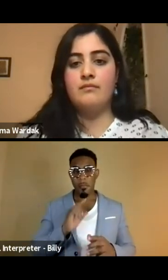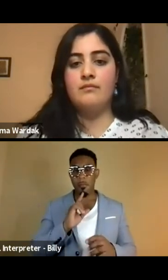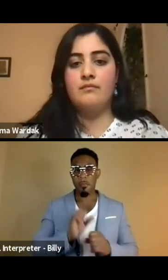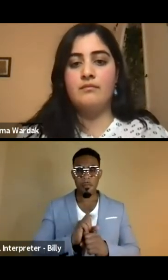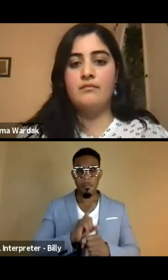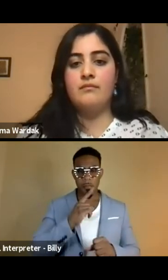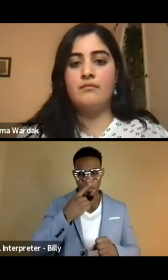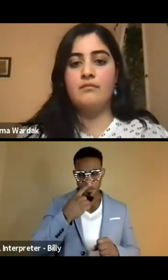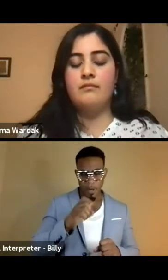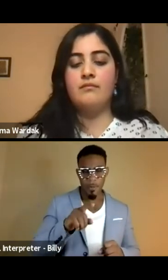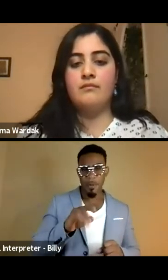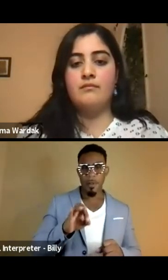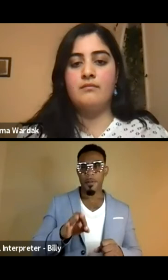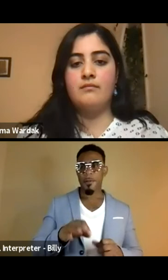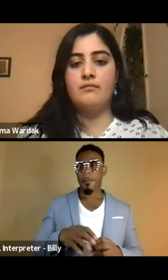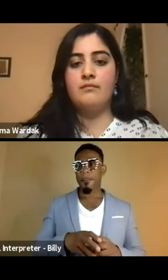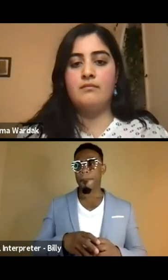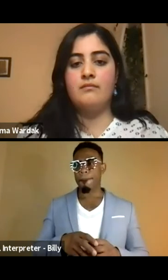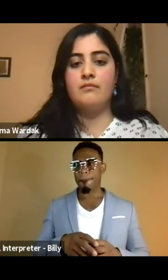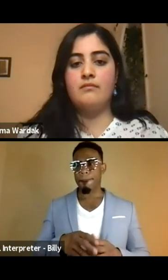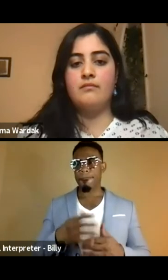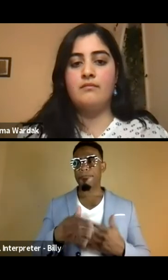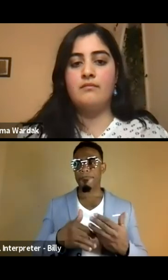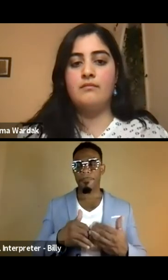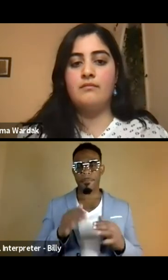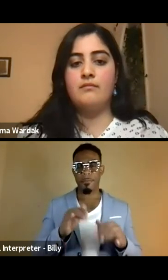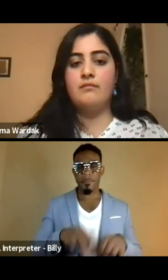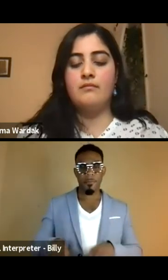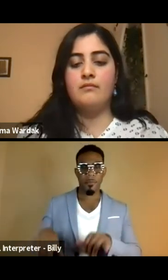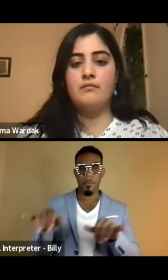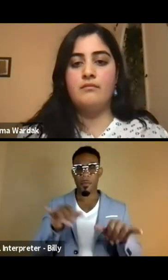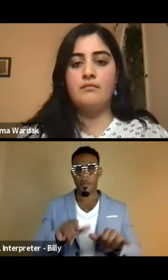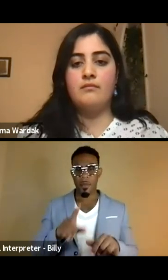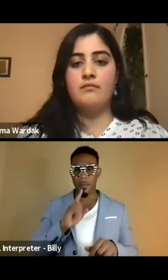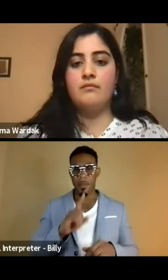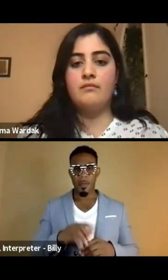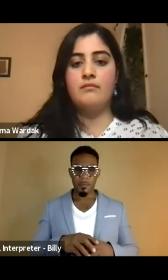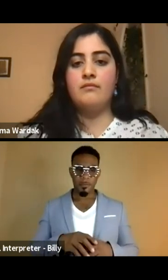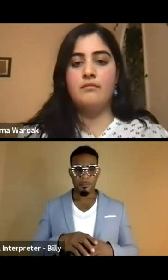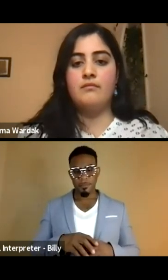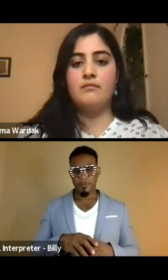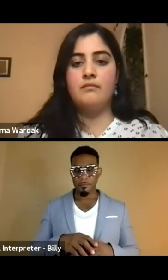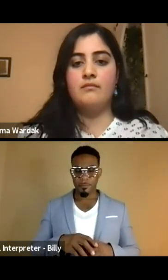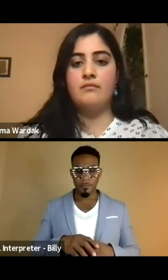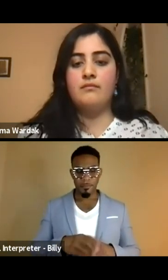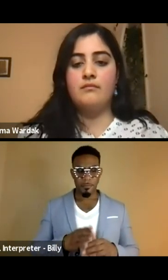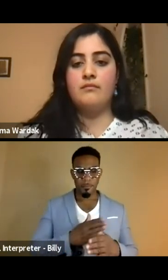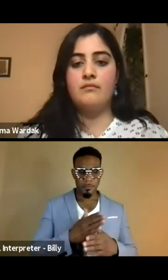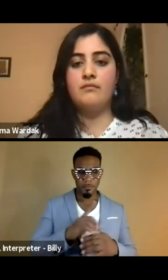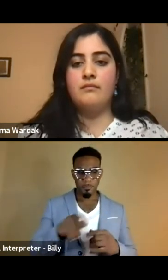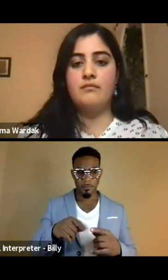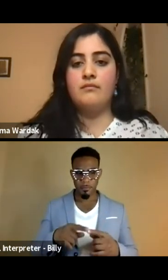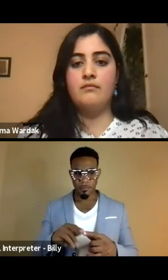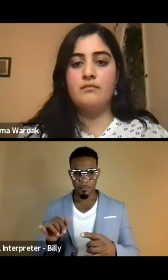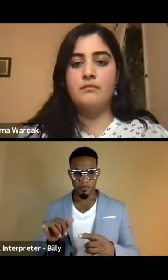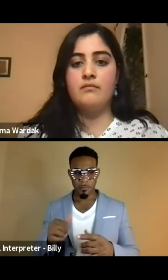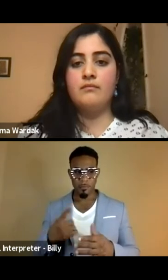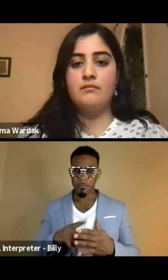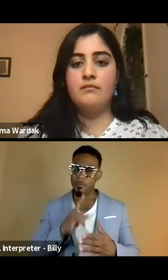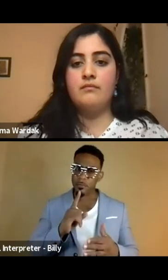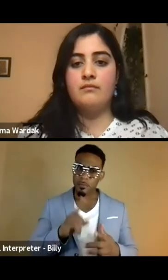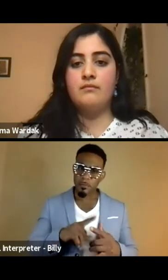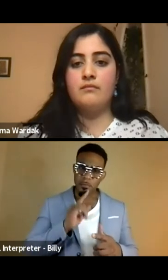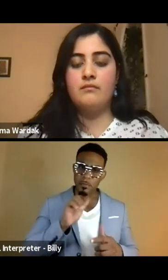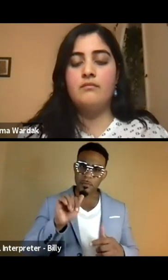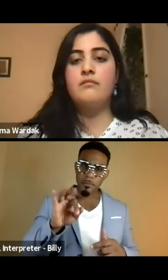really be mindful of kind of the rhetoric that's being shared about like what it is